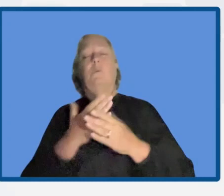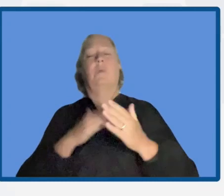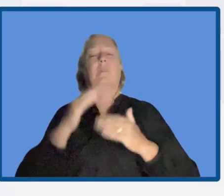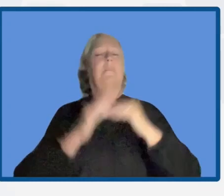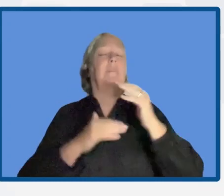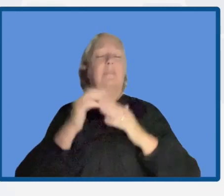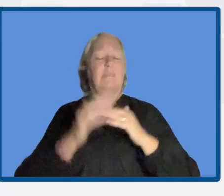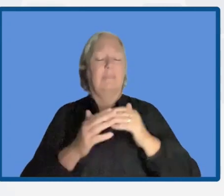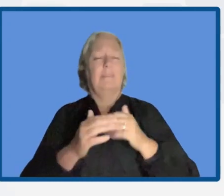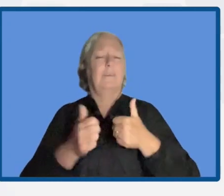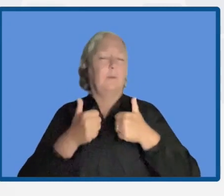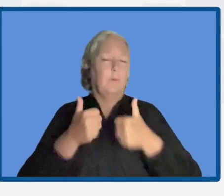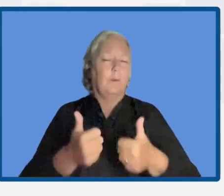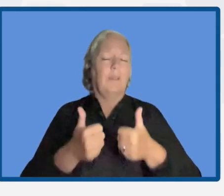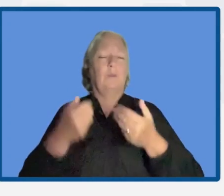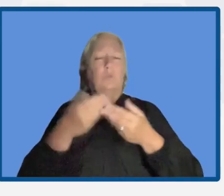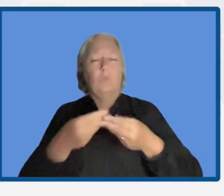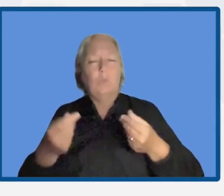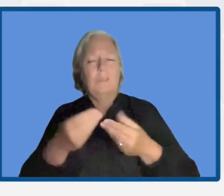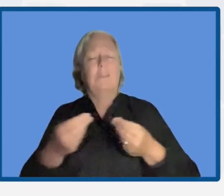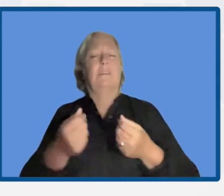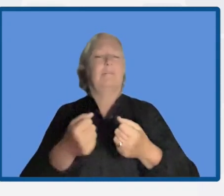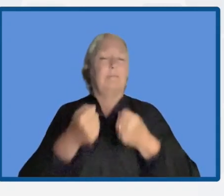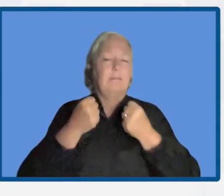solutions that are based on ecosystems?